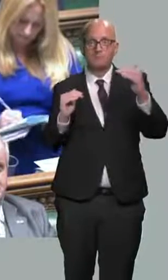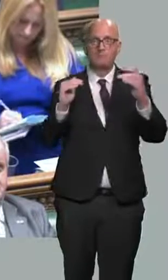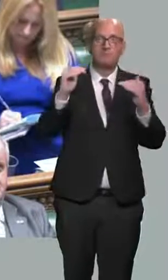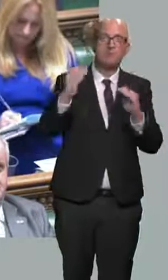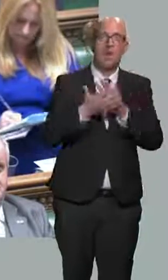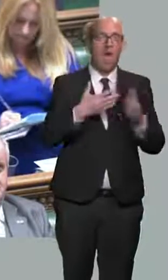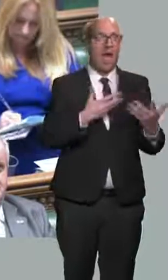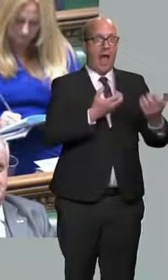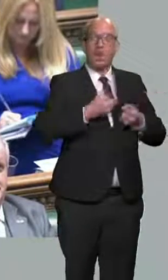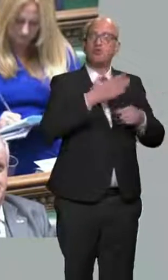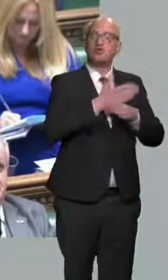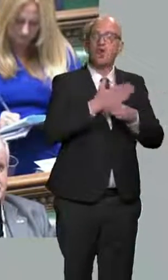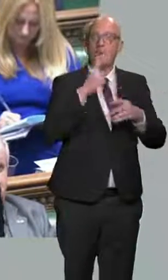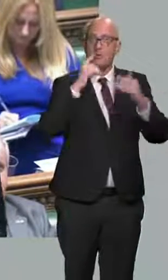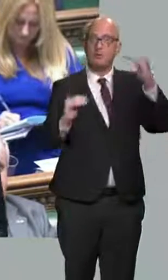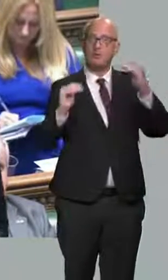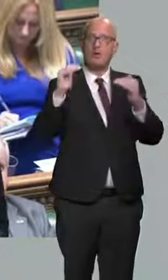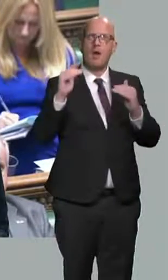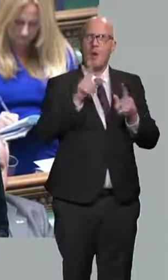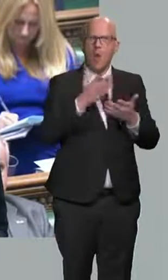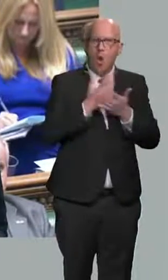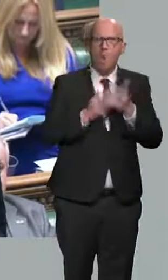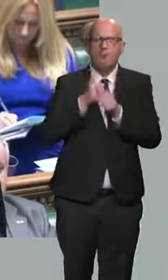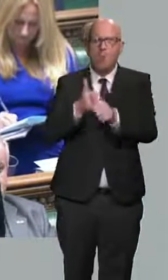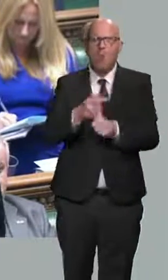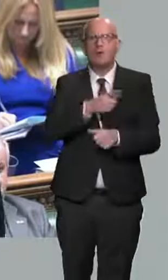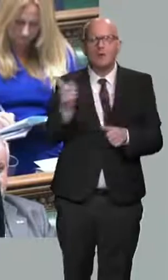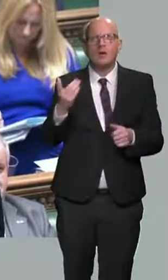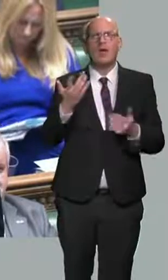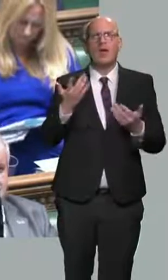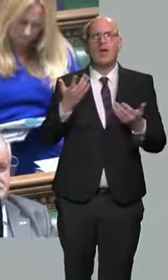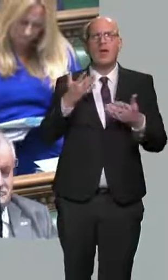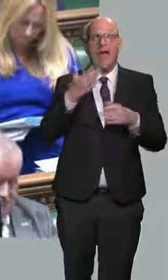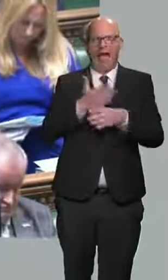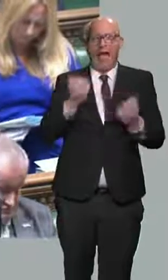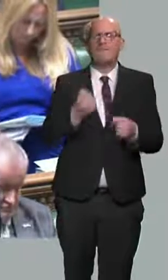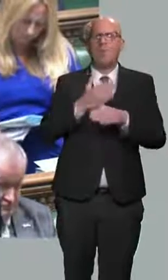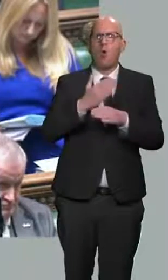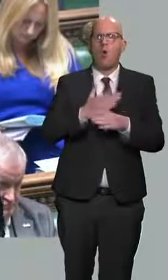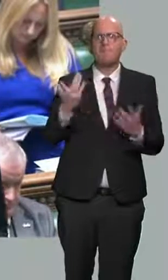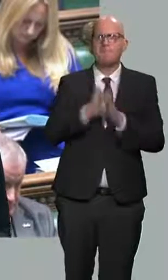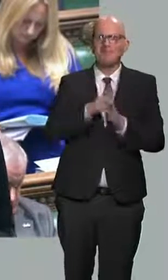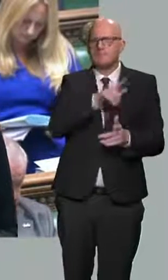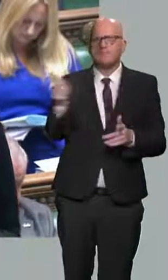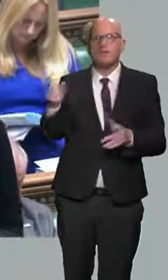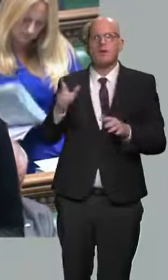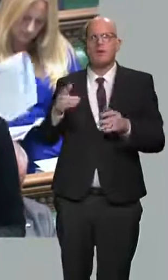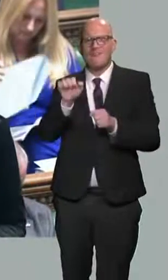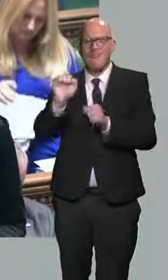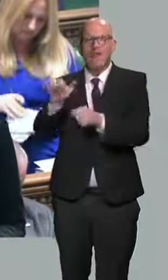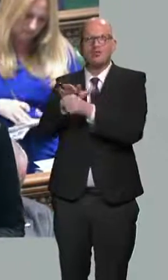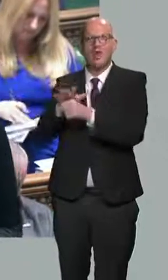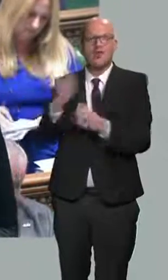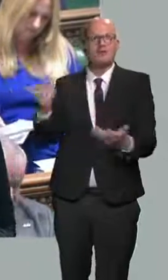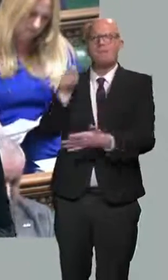keep pace with inflation and a welfare cap that punishes people for their circumstances. And an end to the triple lock